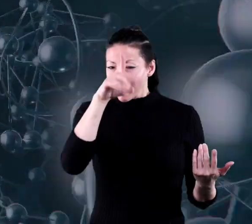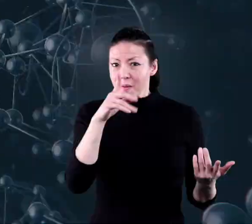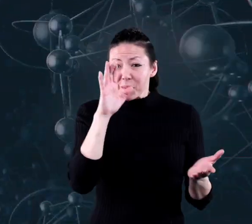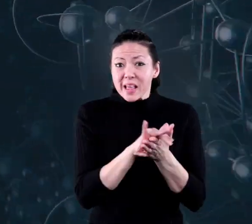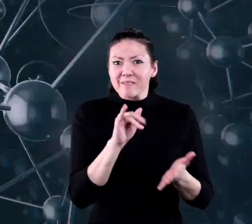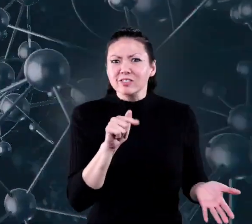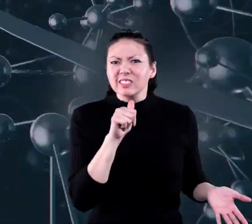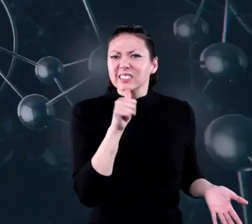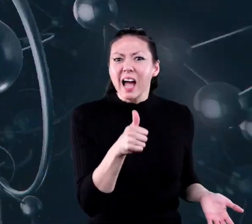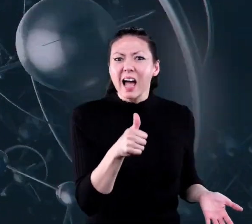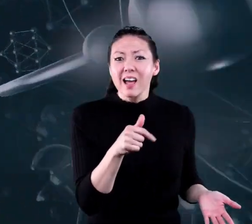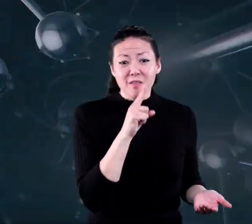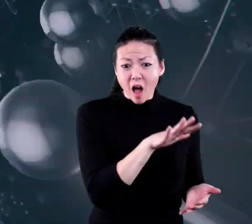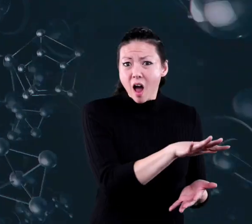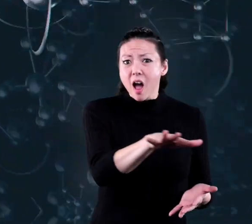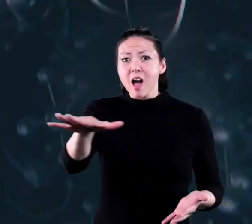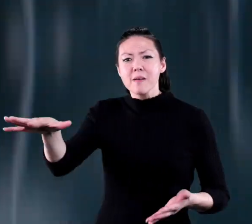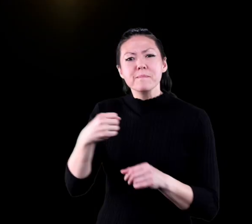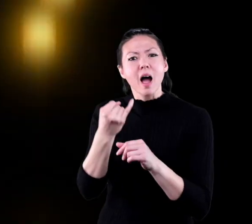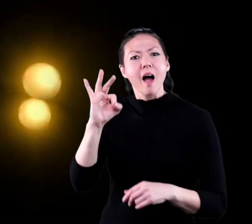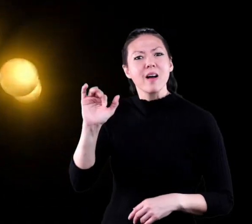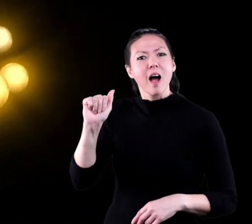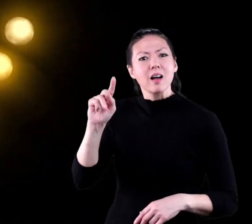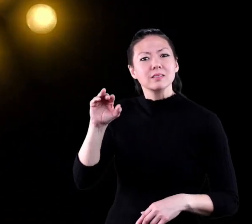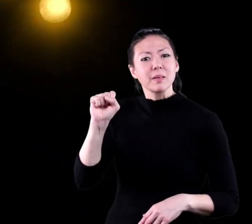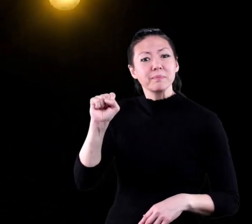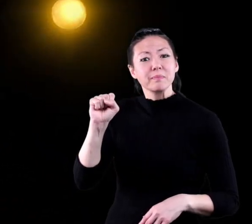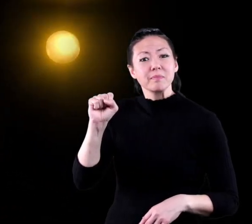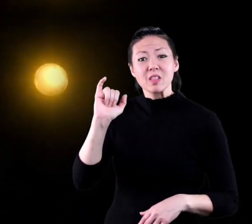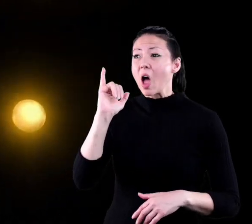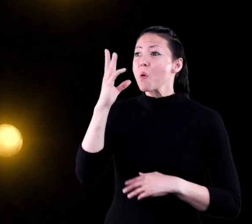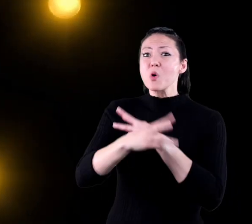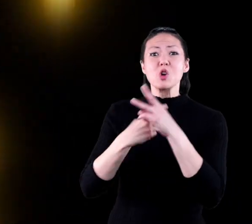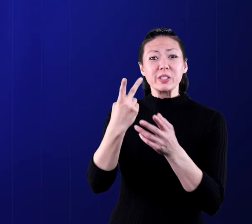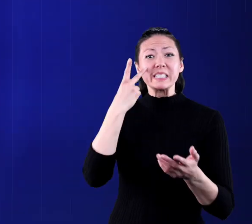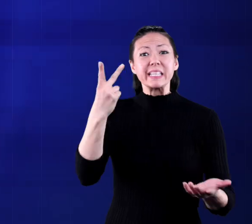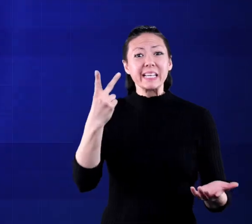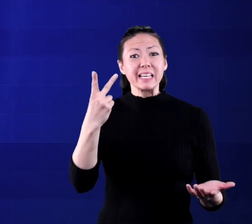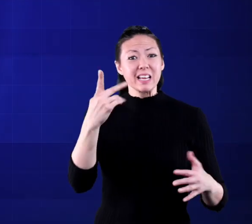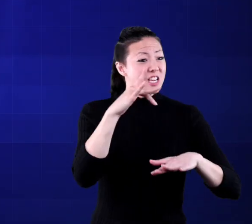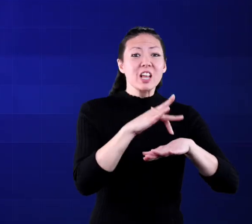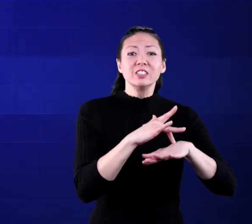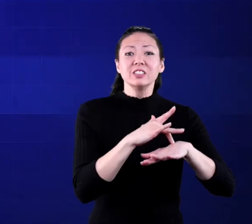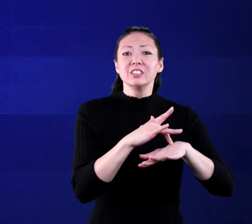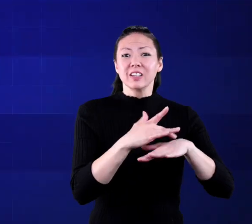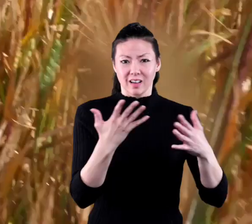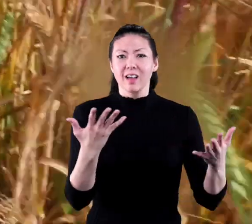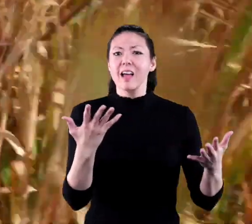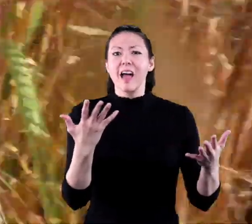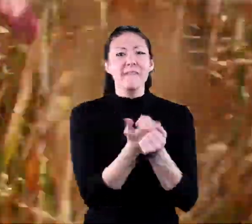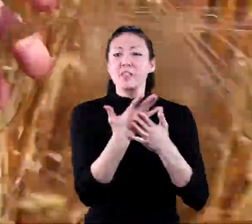Believe it or not, all of those things are made up of atoms. In fact, everything in the world that you can see,